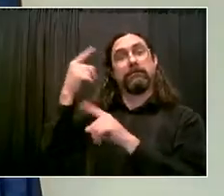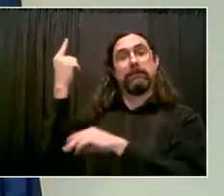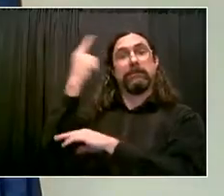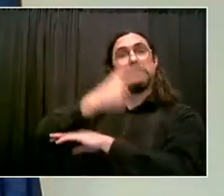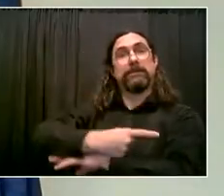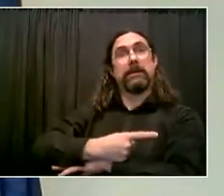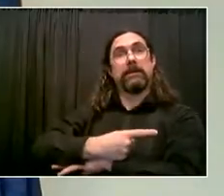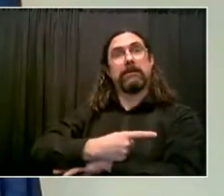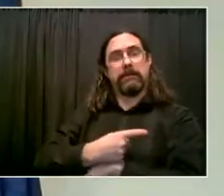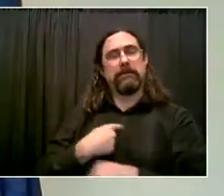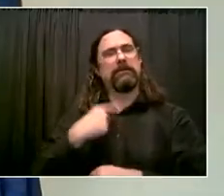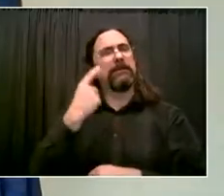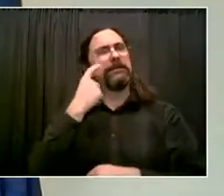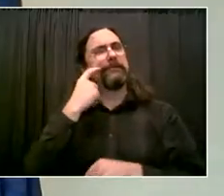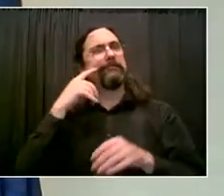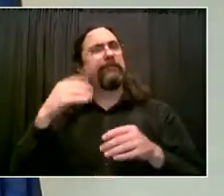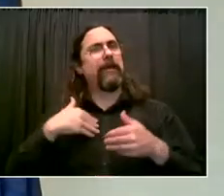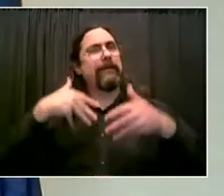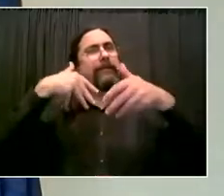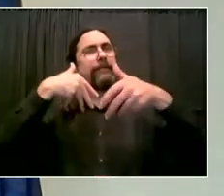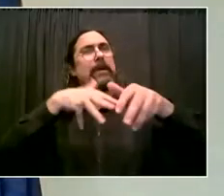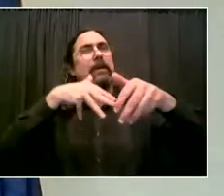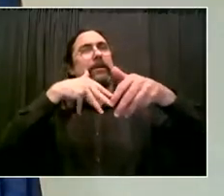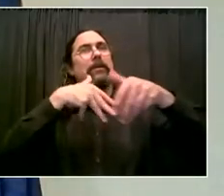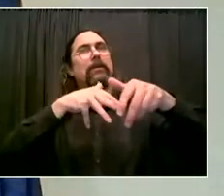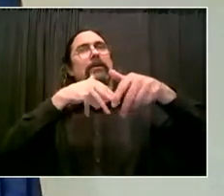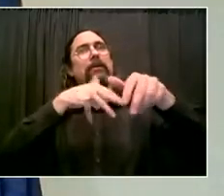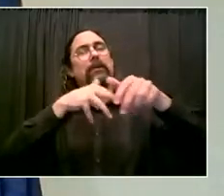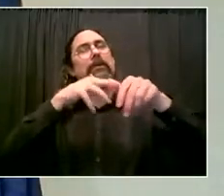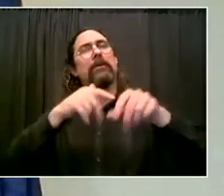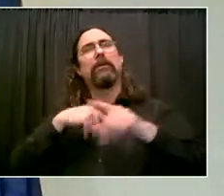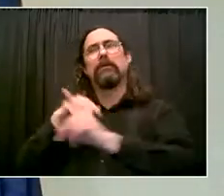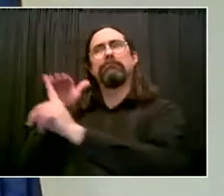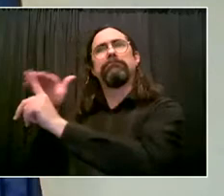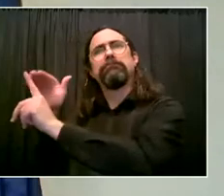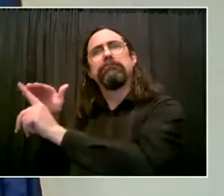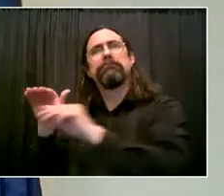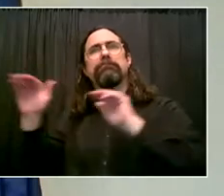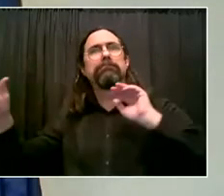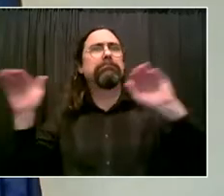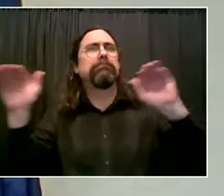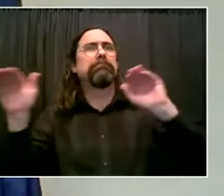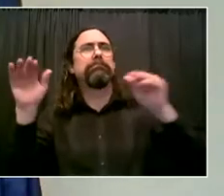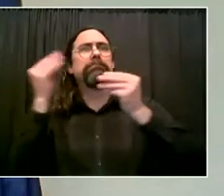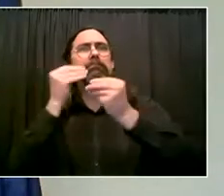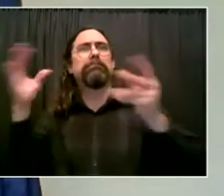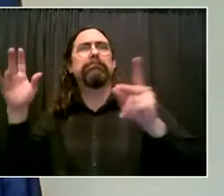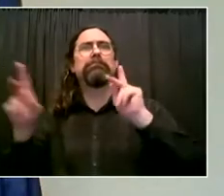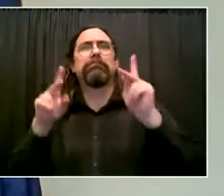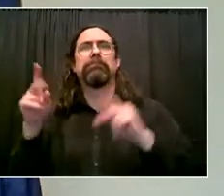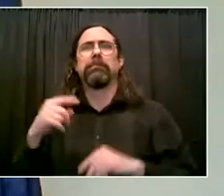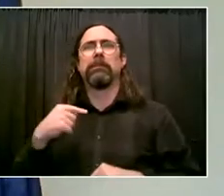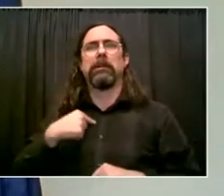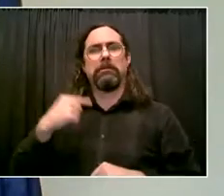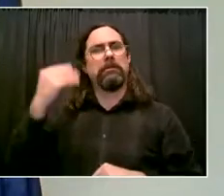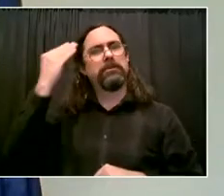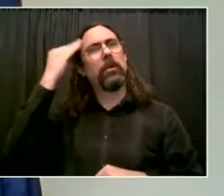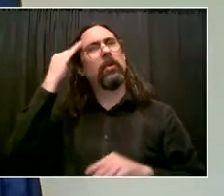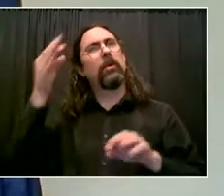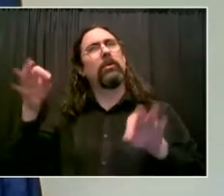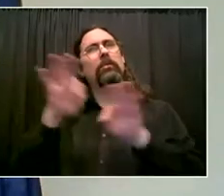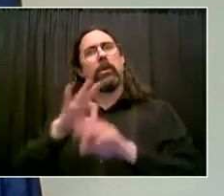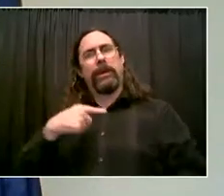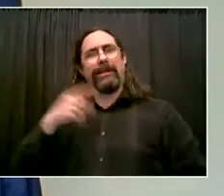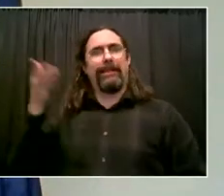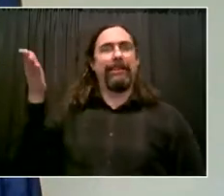right in the belly of the beast, right through those areas in the Bronx where these gang members sit and they're shooting